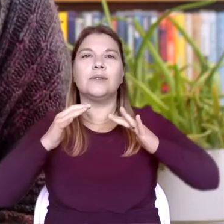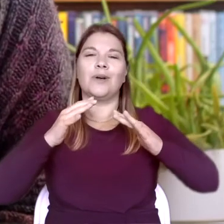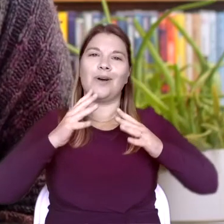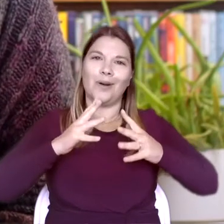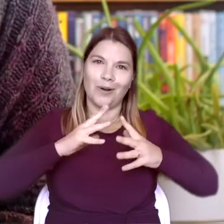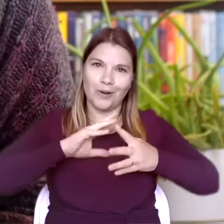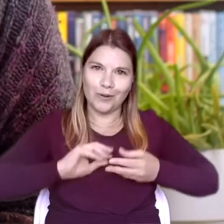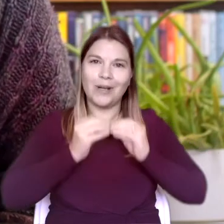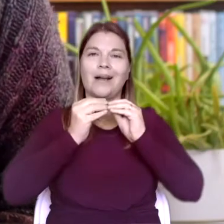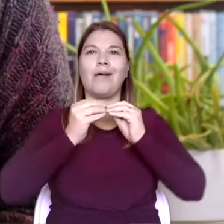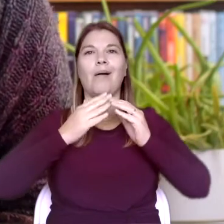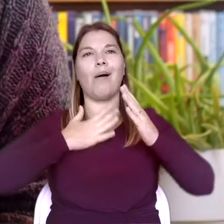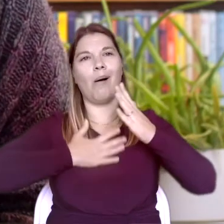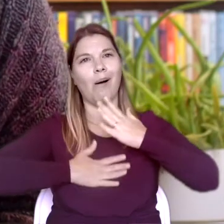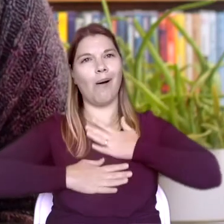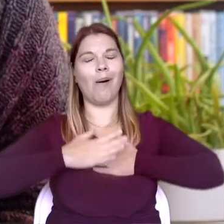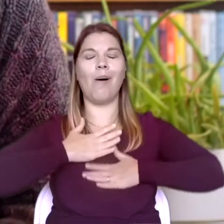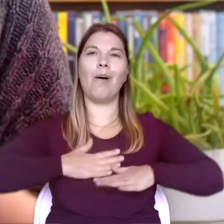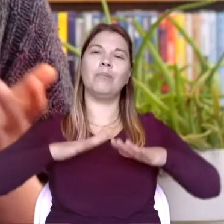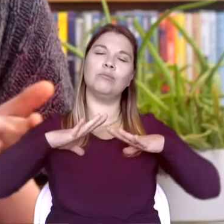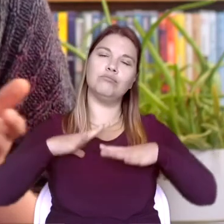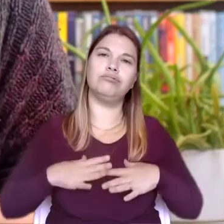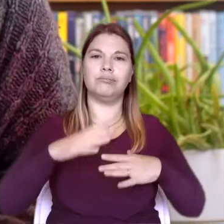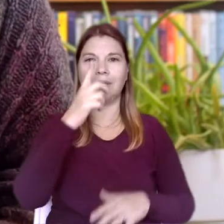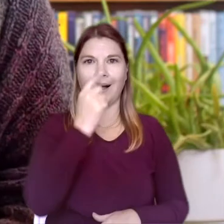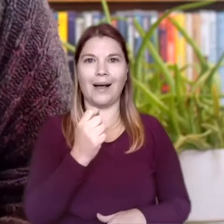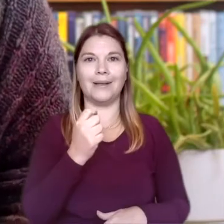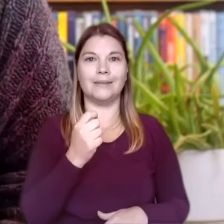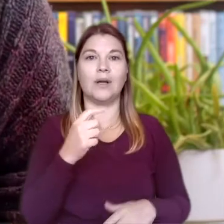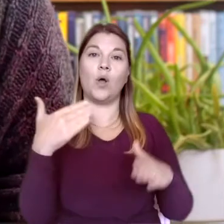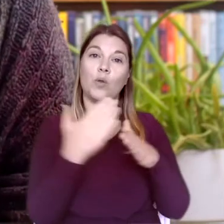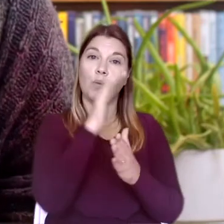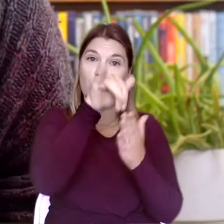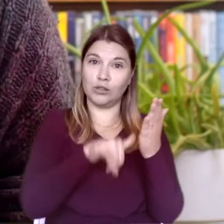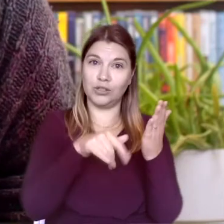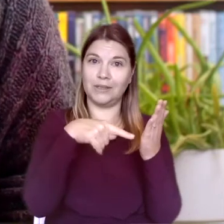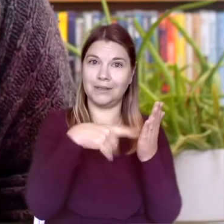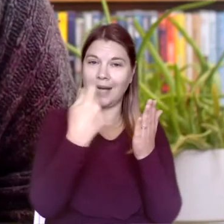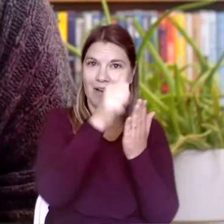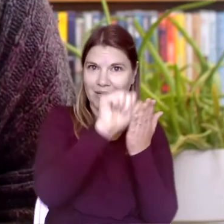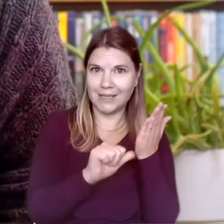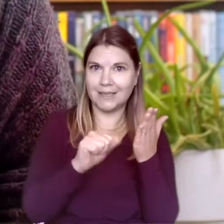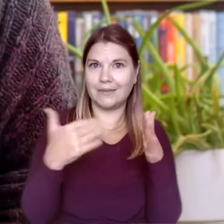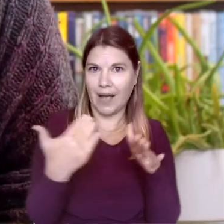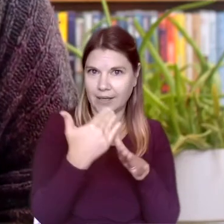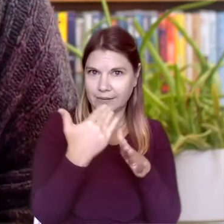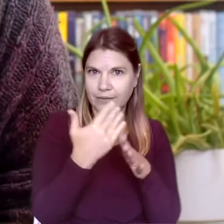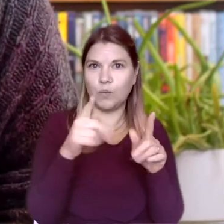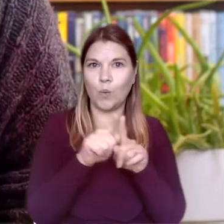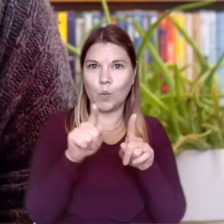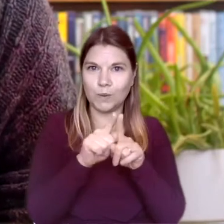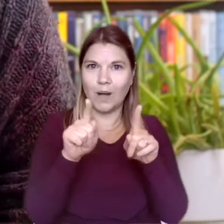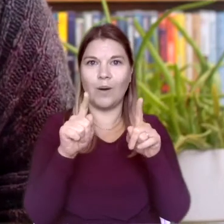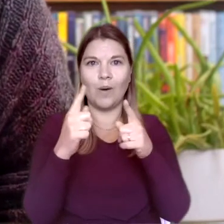The worksheet will also suggest some items to find from around your home, so that we can work together today to explore sounds,